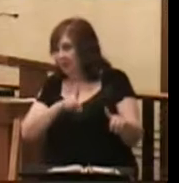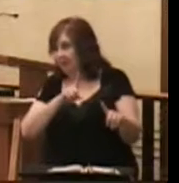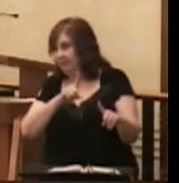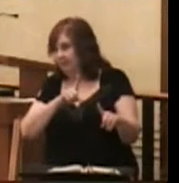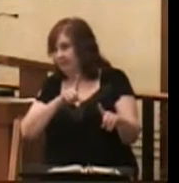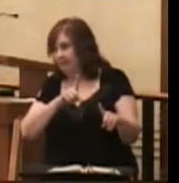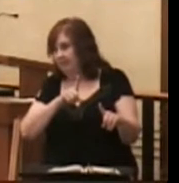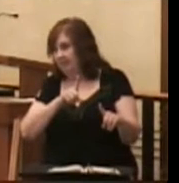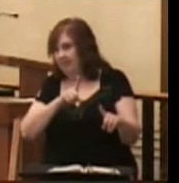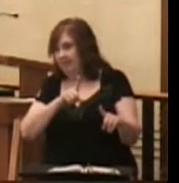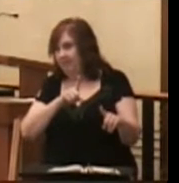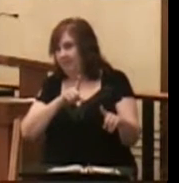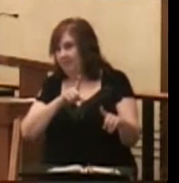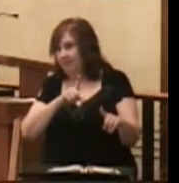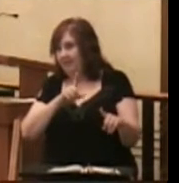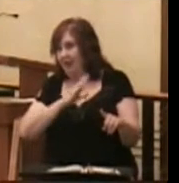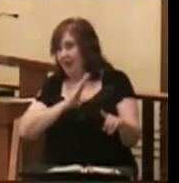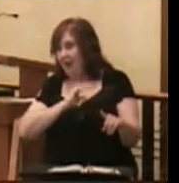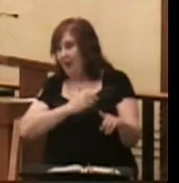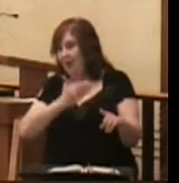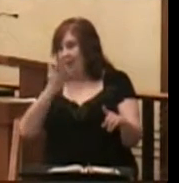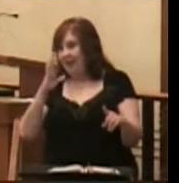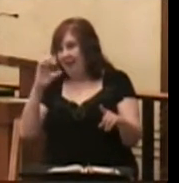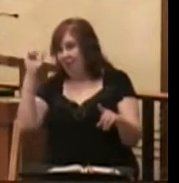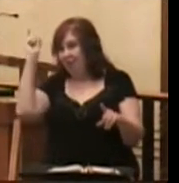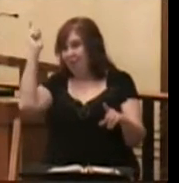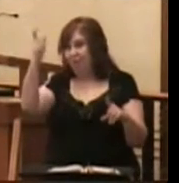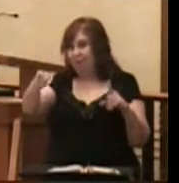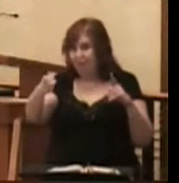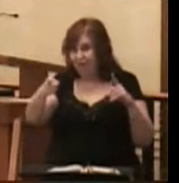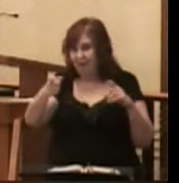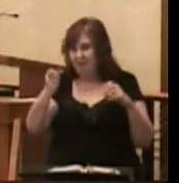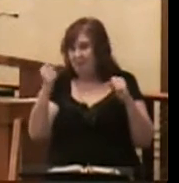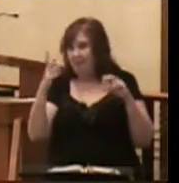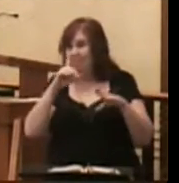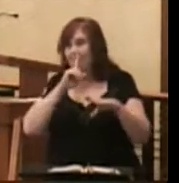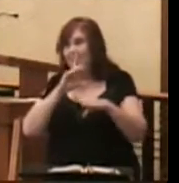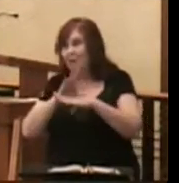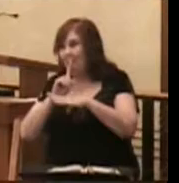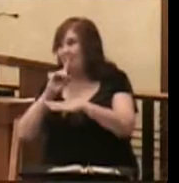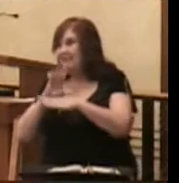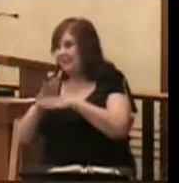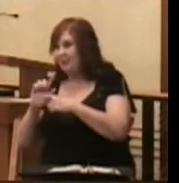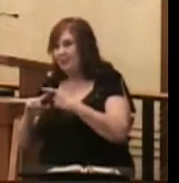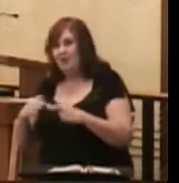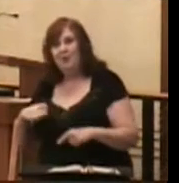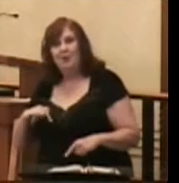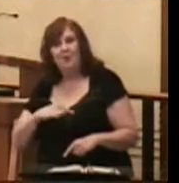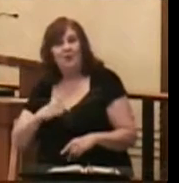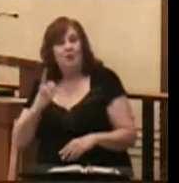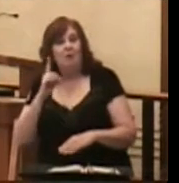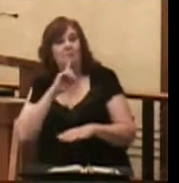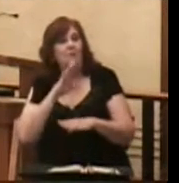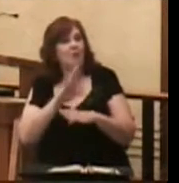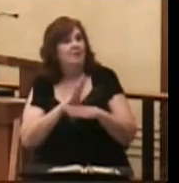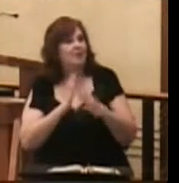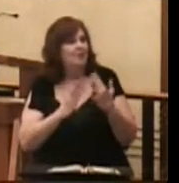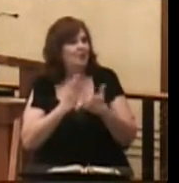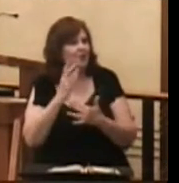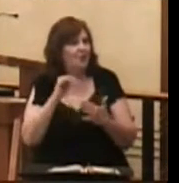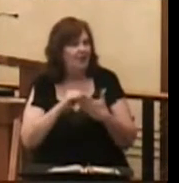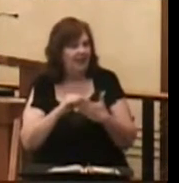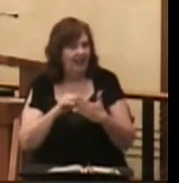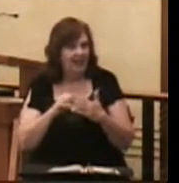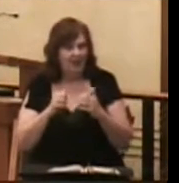We have a generous God. God makes many promises to us in the Bible. One of the promises that comes through